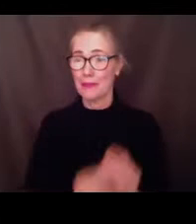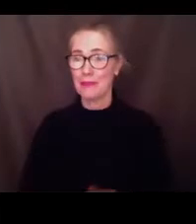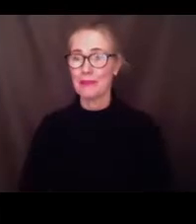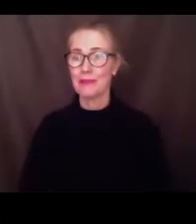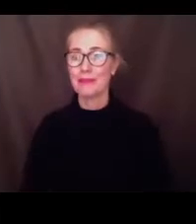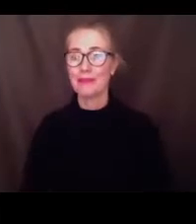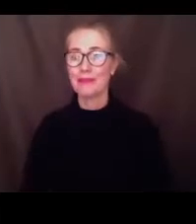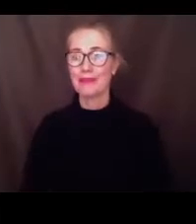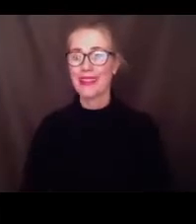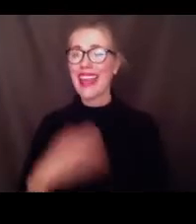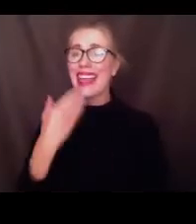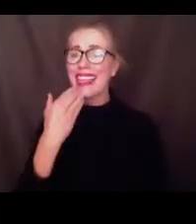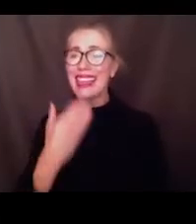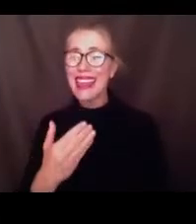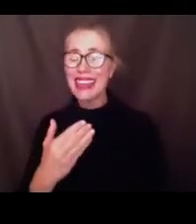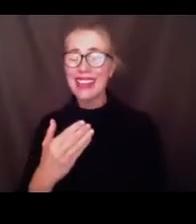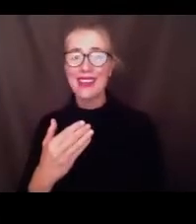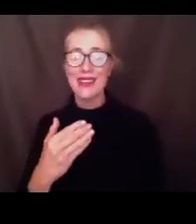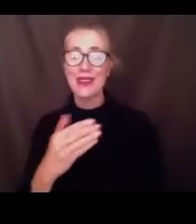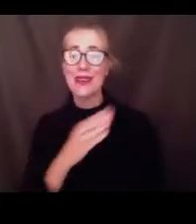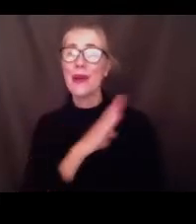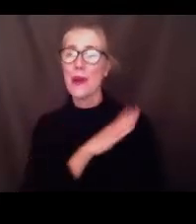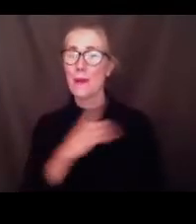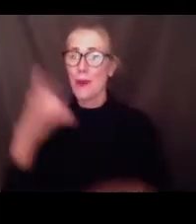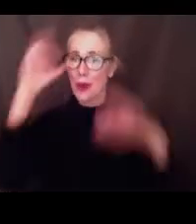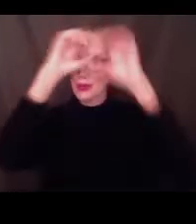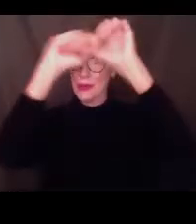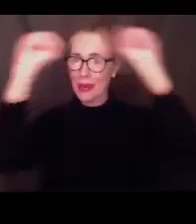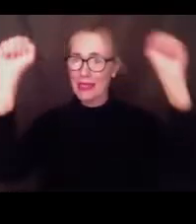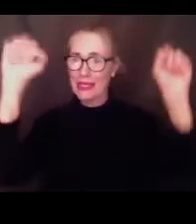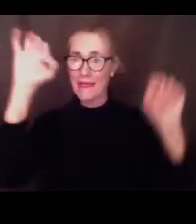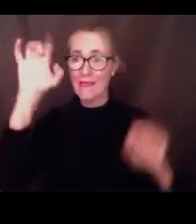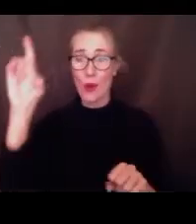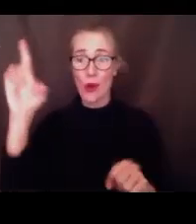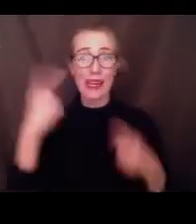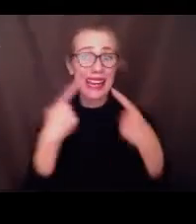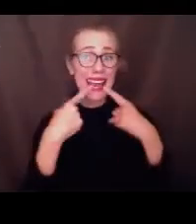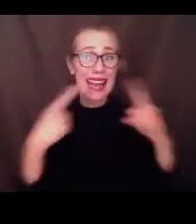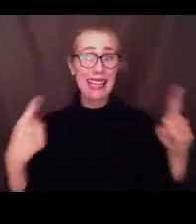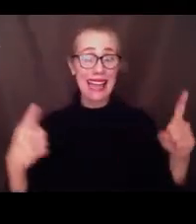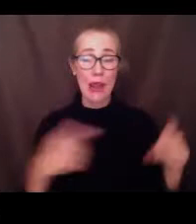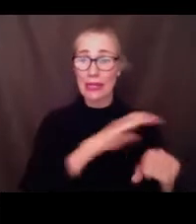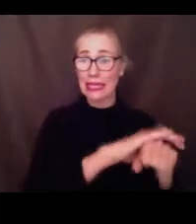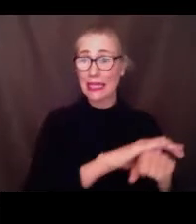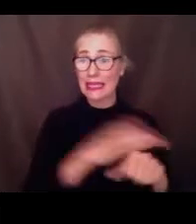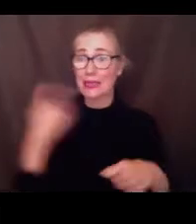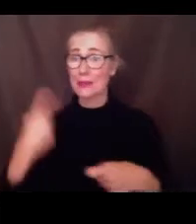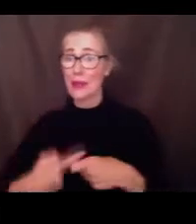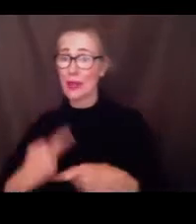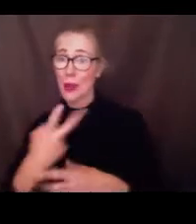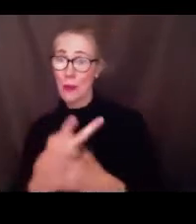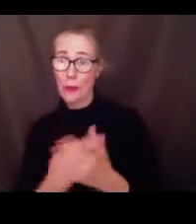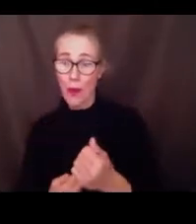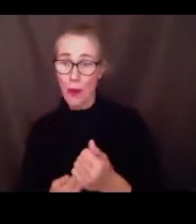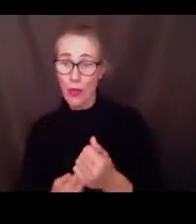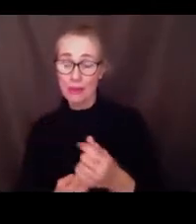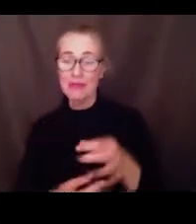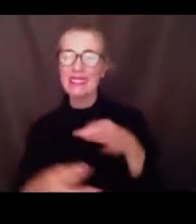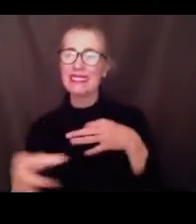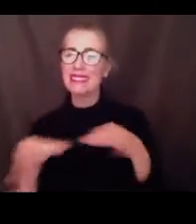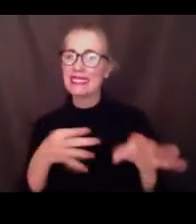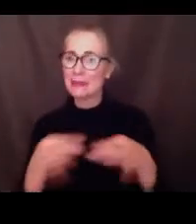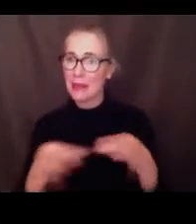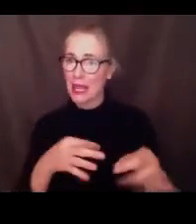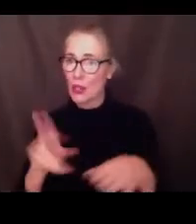Thank you Board President Ford. I will give this announcement in both English and Spanish. It's an announcement with regards to